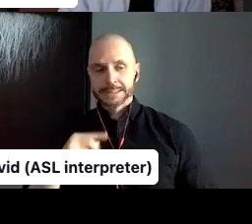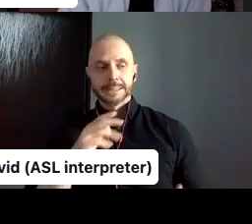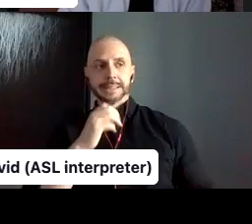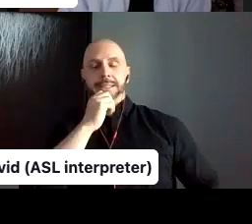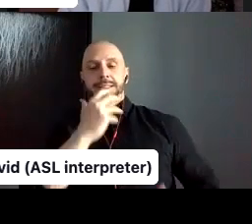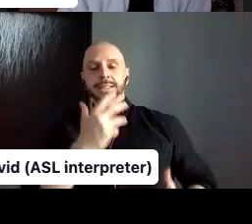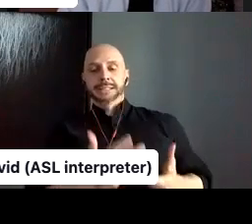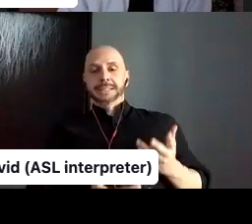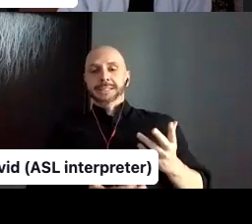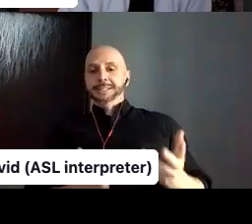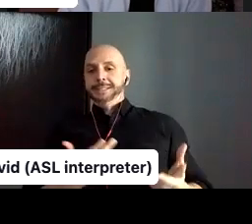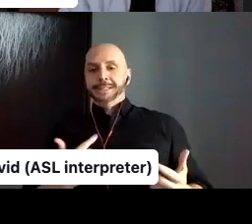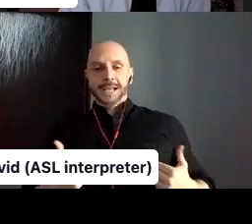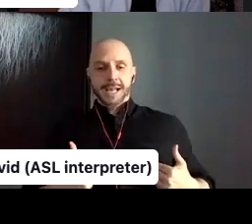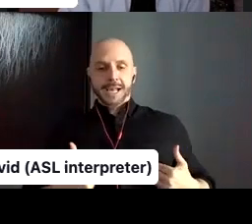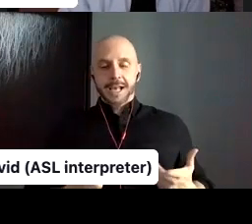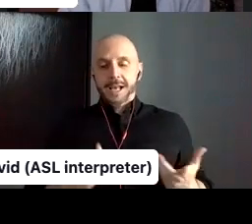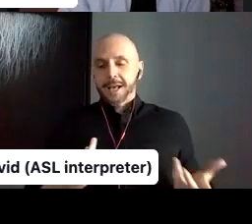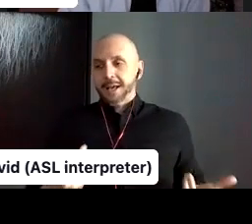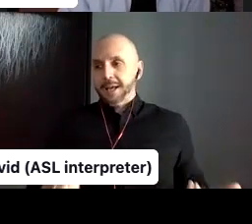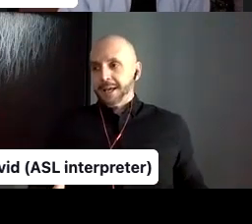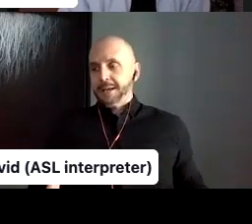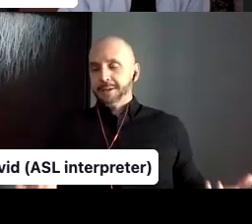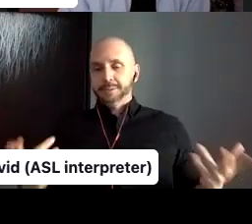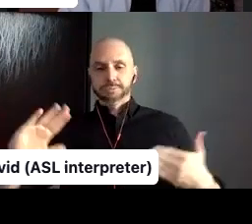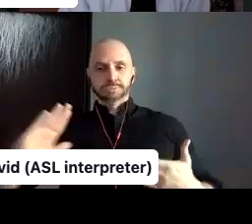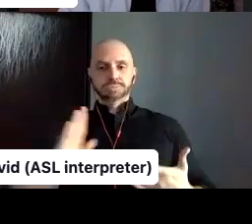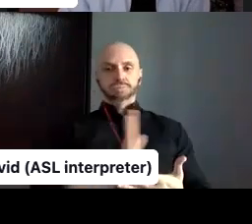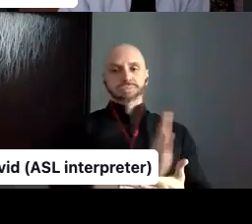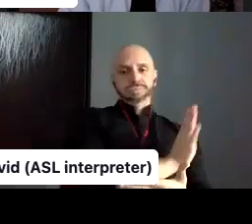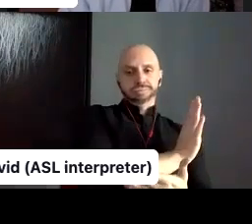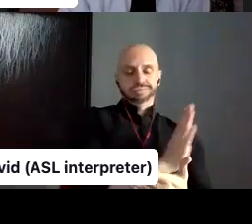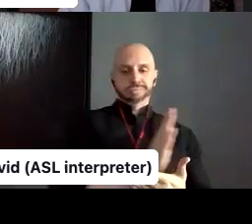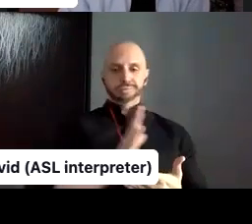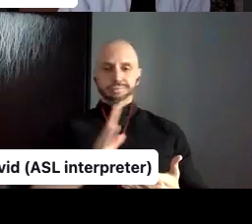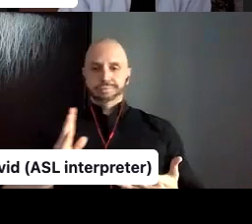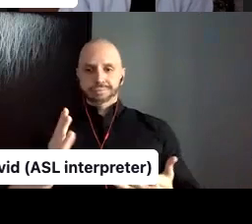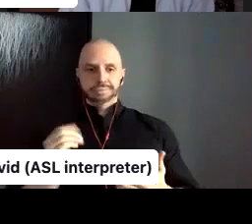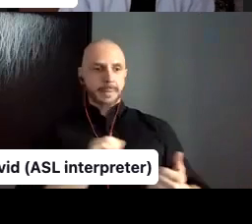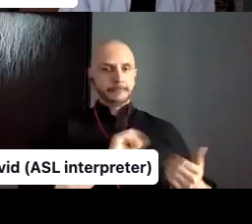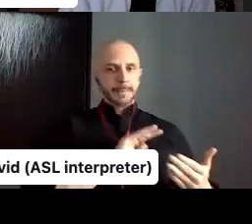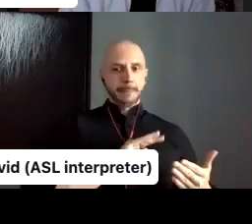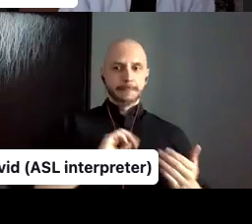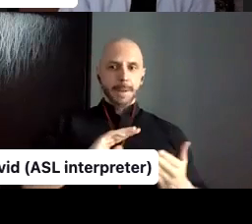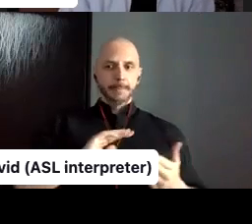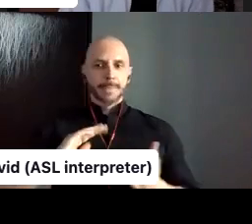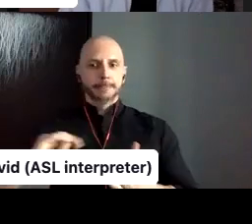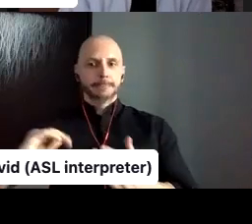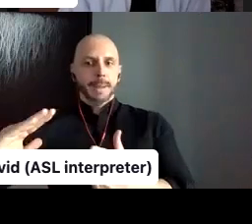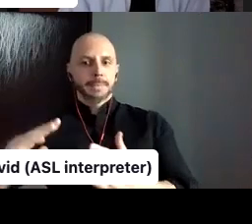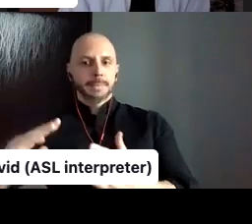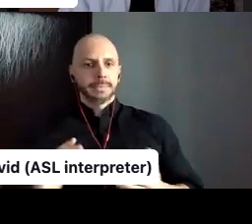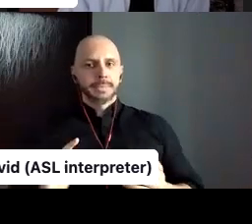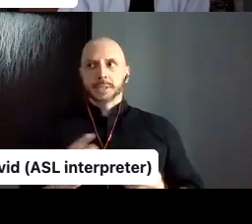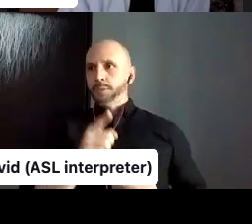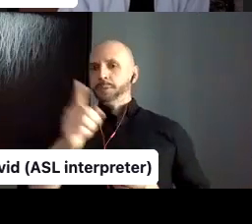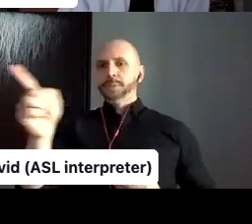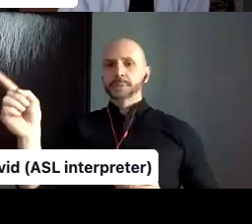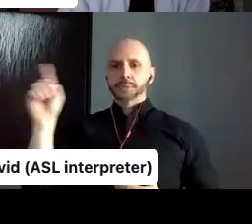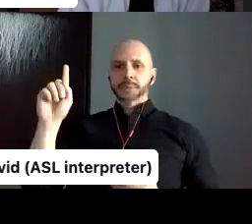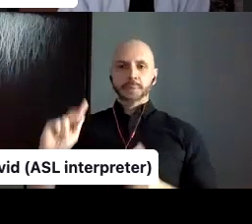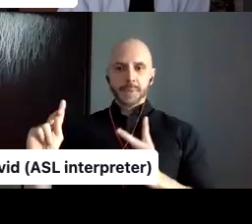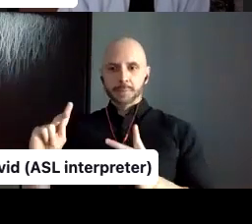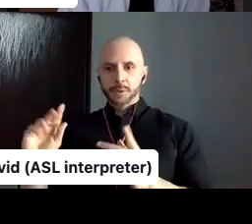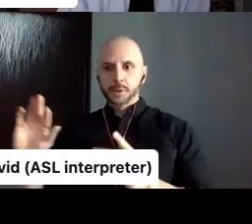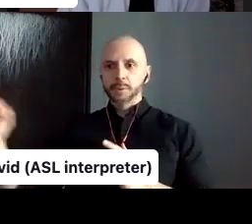like input or like, uh, points of view, which are like impossible to, to all like fit into like